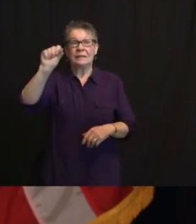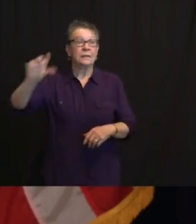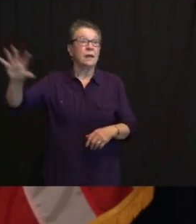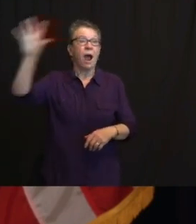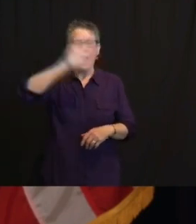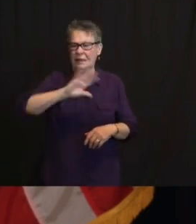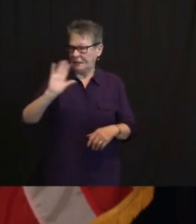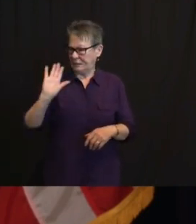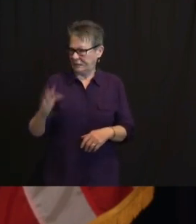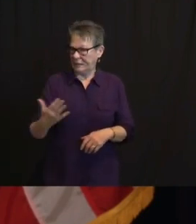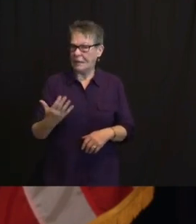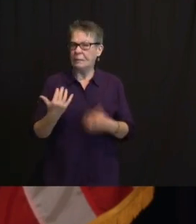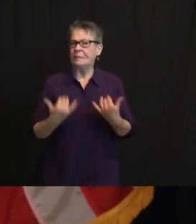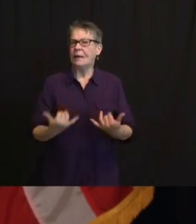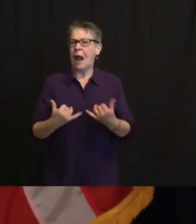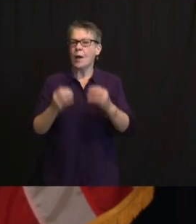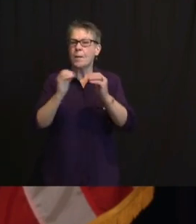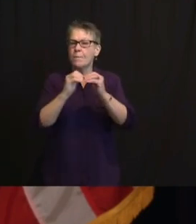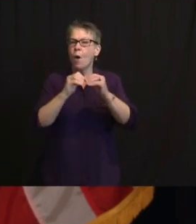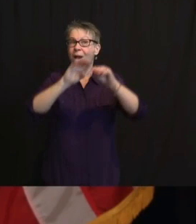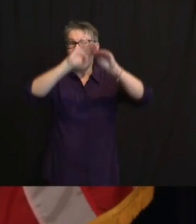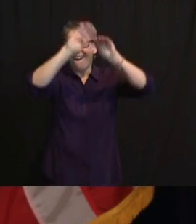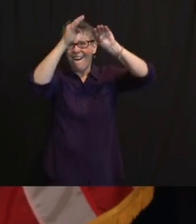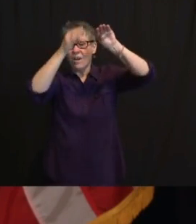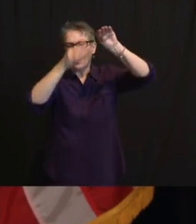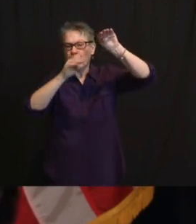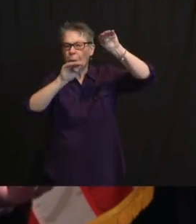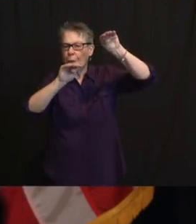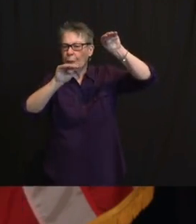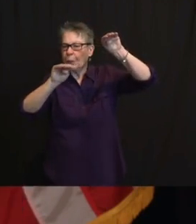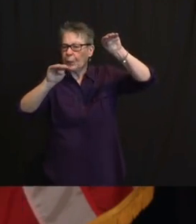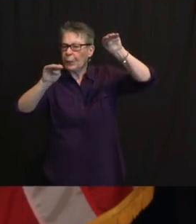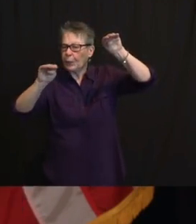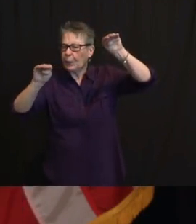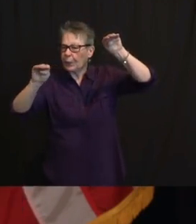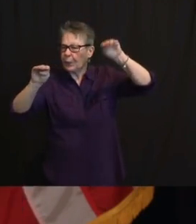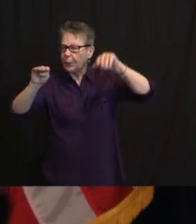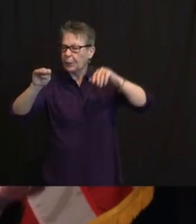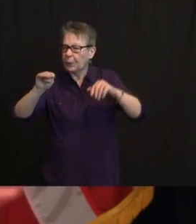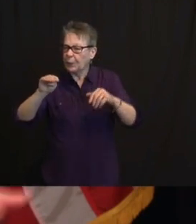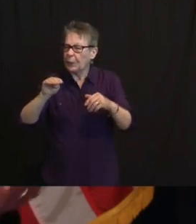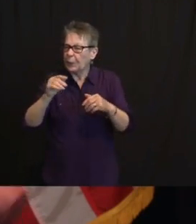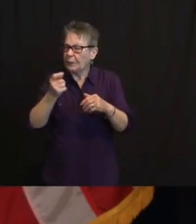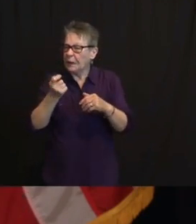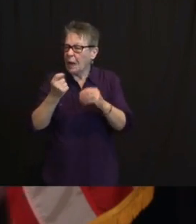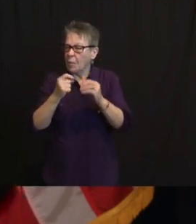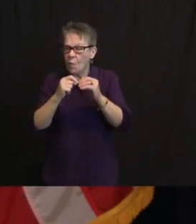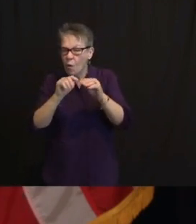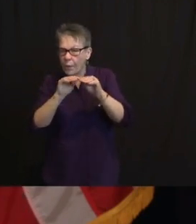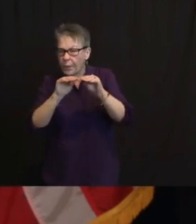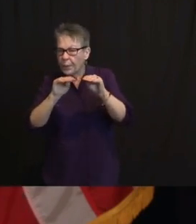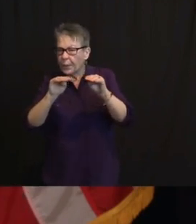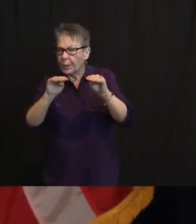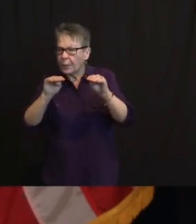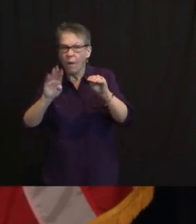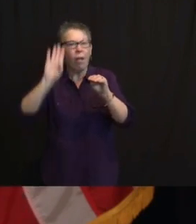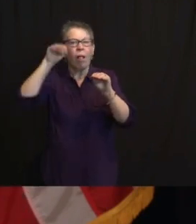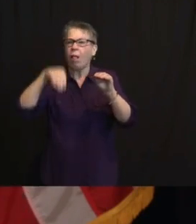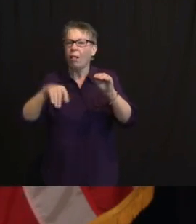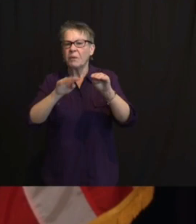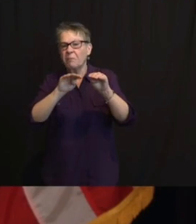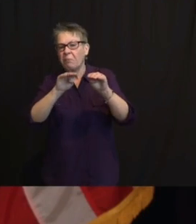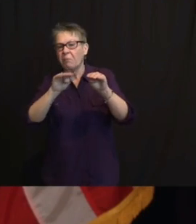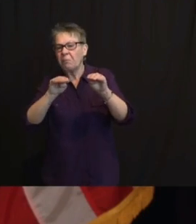IN CASES, BUT THEY'RE NOT DROPPING AS FAST AS THEY WERE TWO OR THREE WEEKS AGO, WHICH IS WHY YOU SEE THAT RT AT .94 RATHER THAN .91, BECAUSE IT IS STILL GOING DOWN,